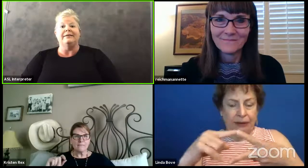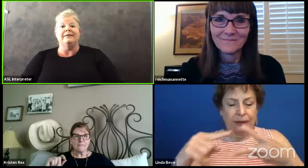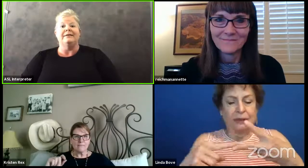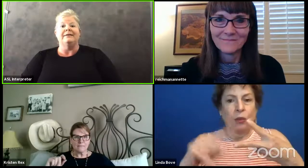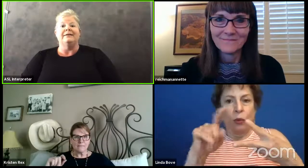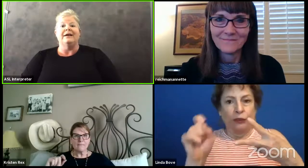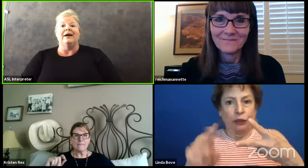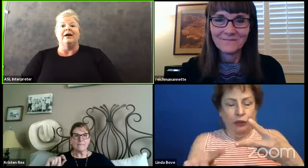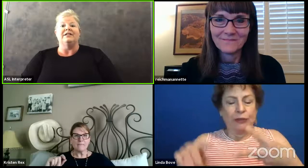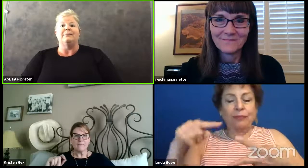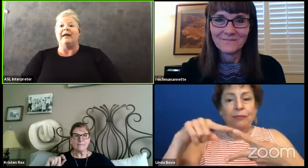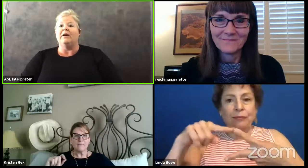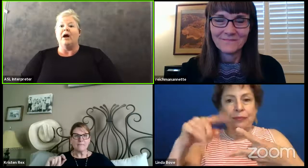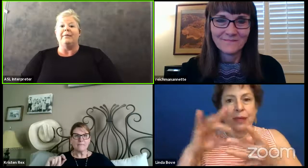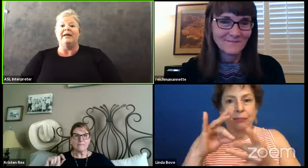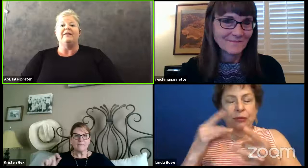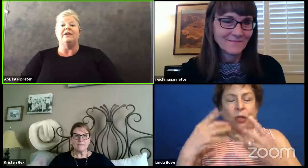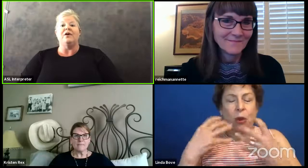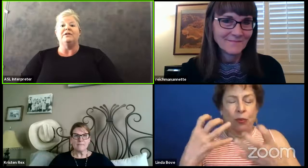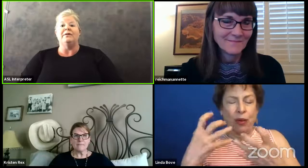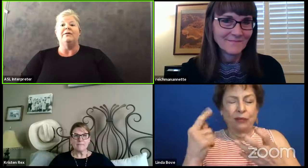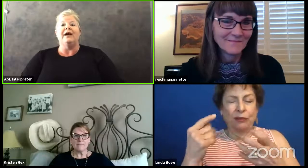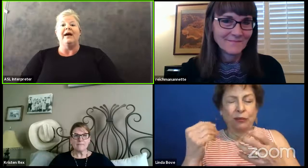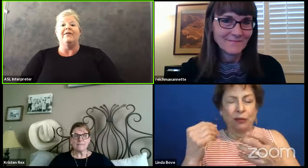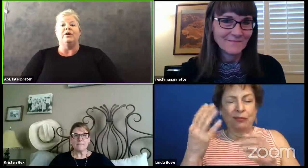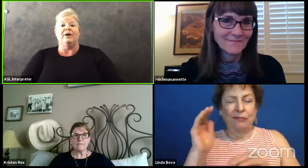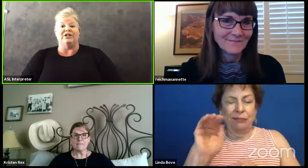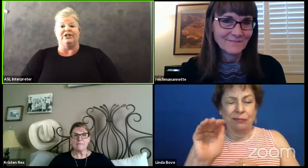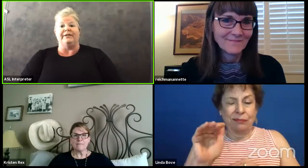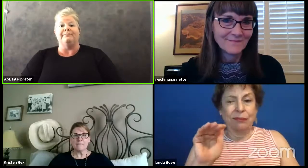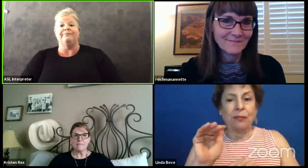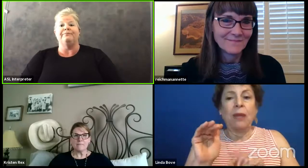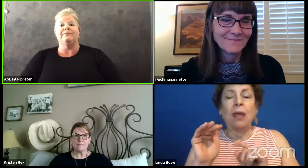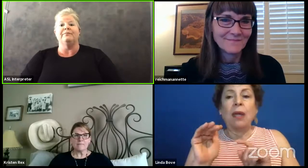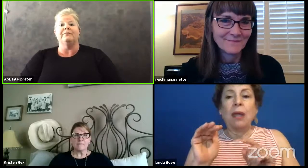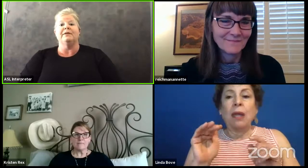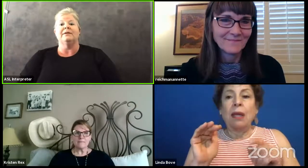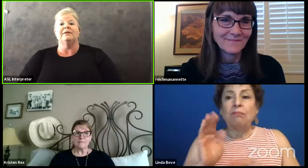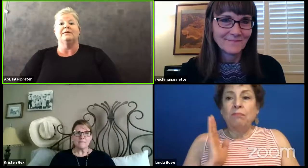opportunity to make a comment and then also have a question.